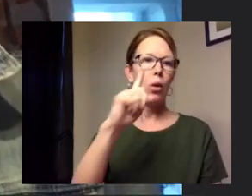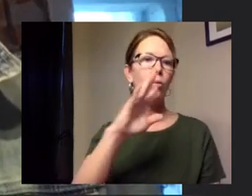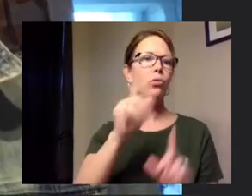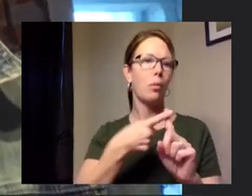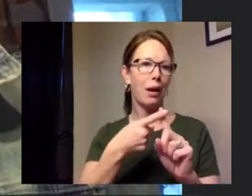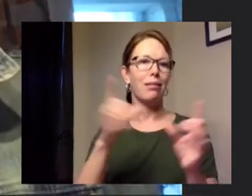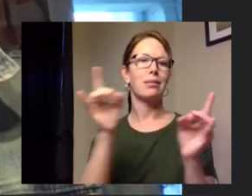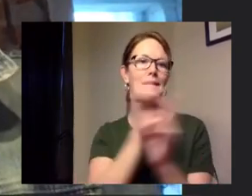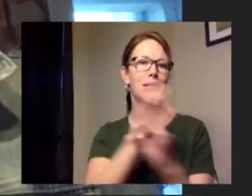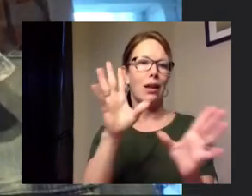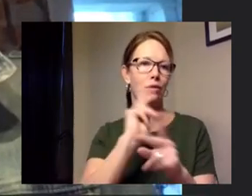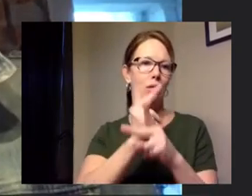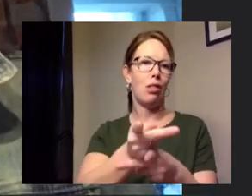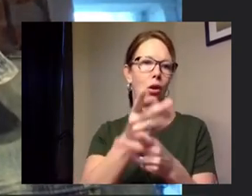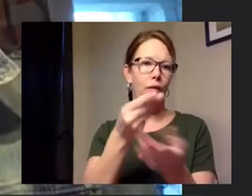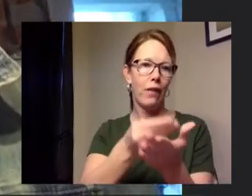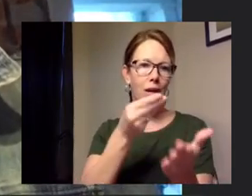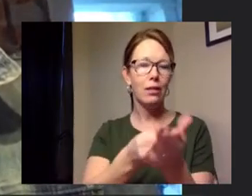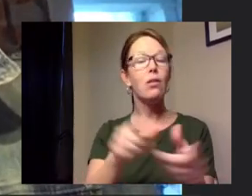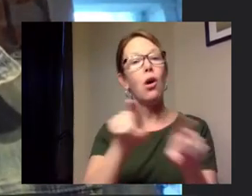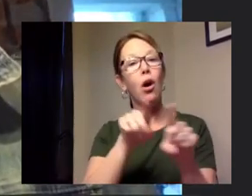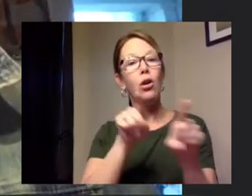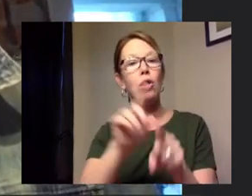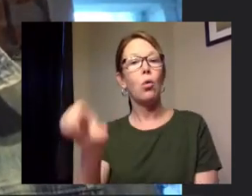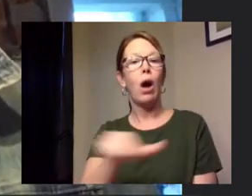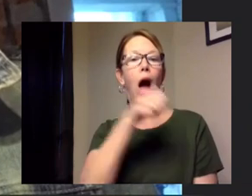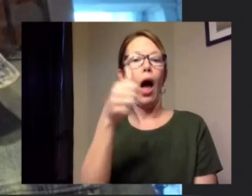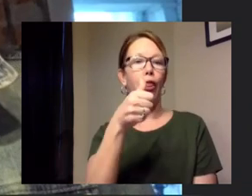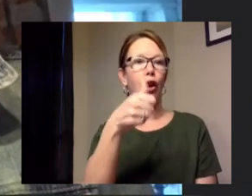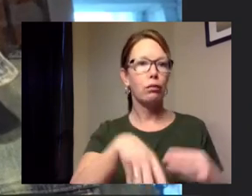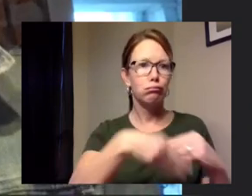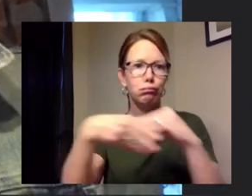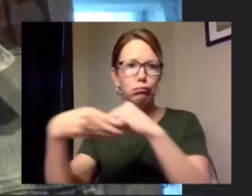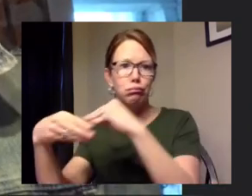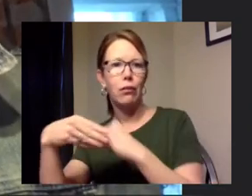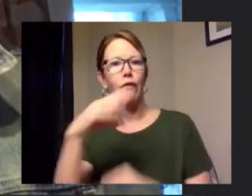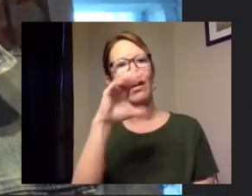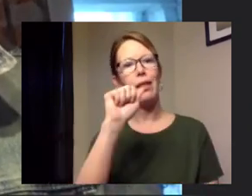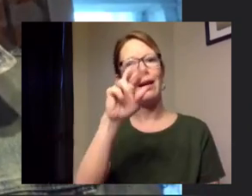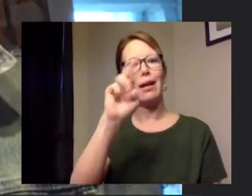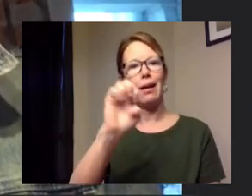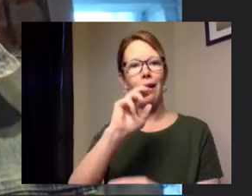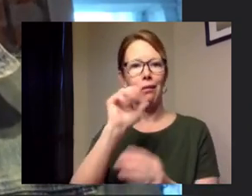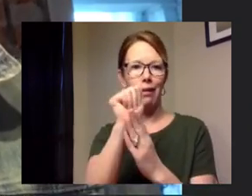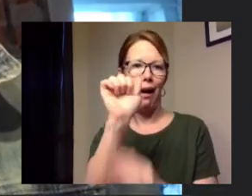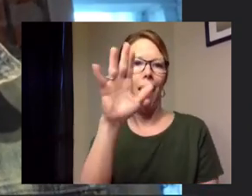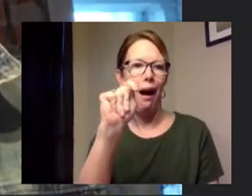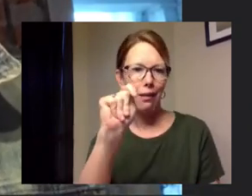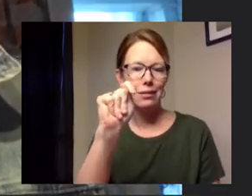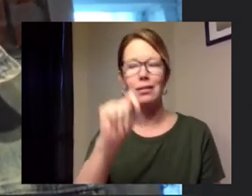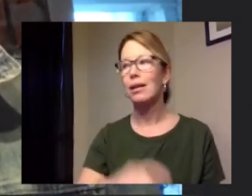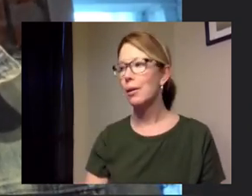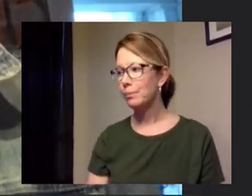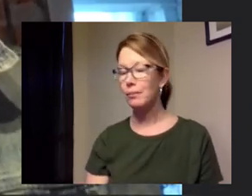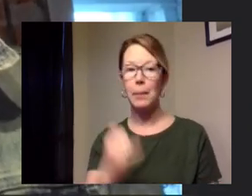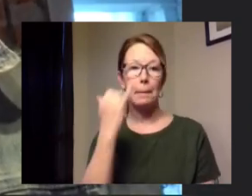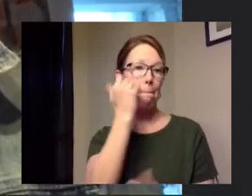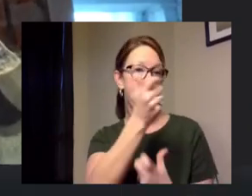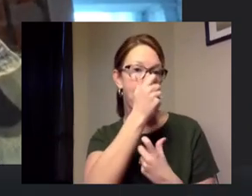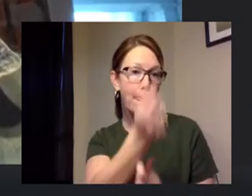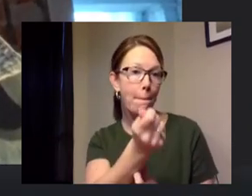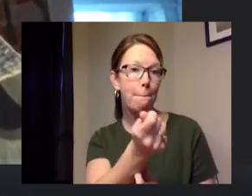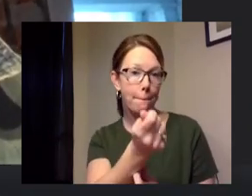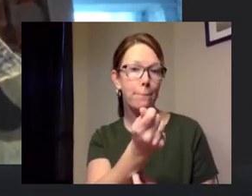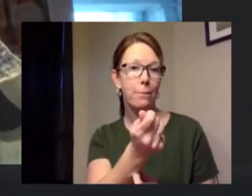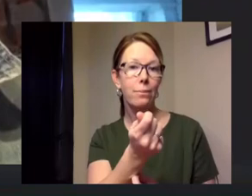also some of the new provisions that are coming out of the cares act so um if you're interested in that um i